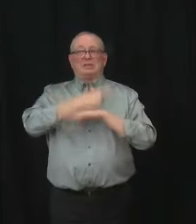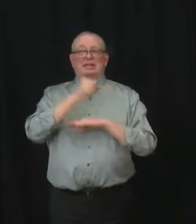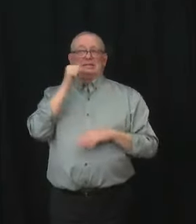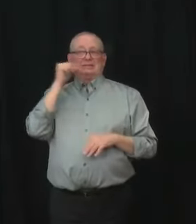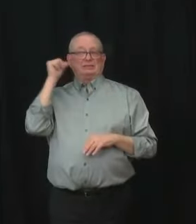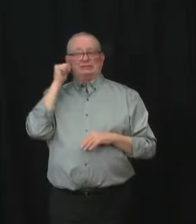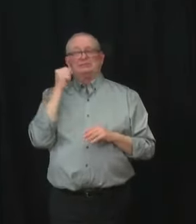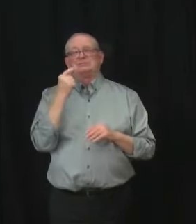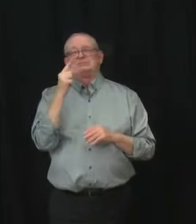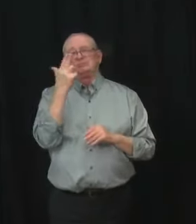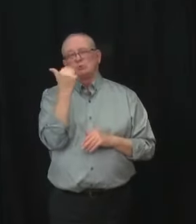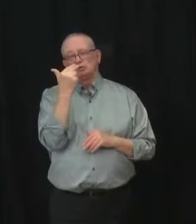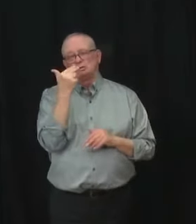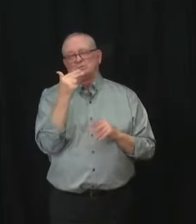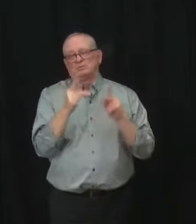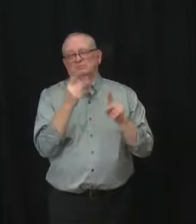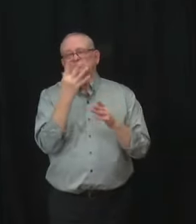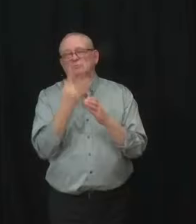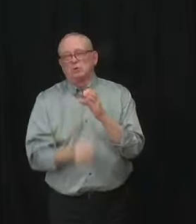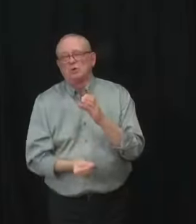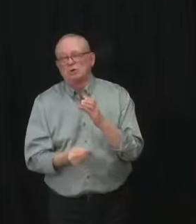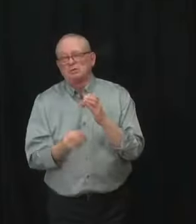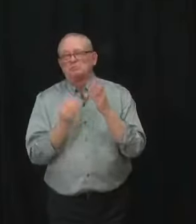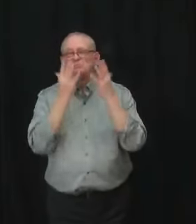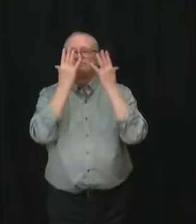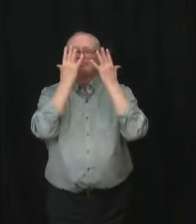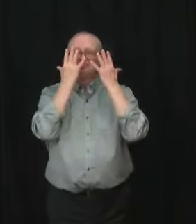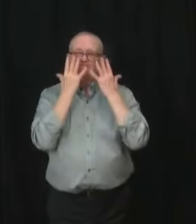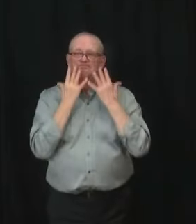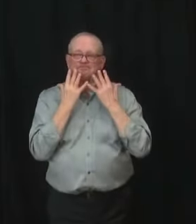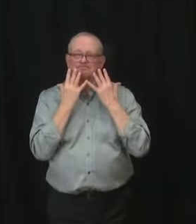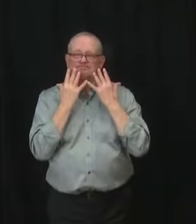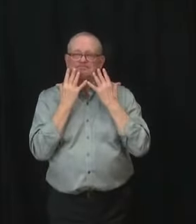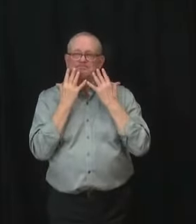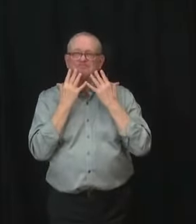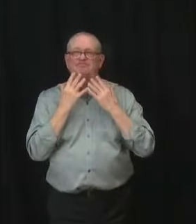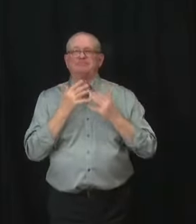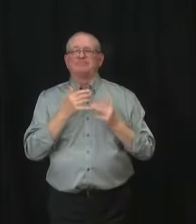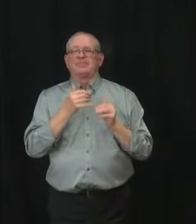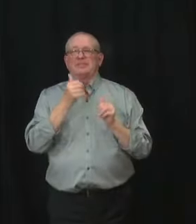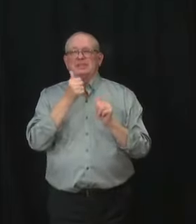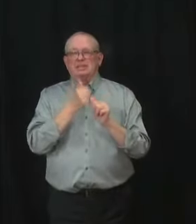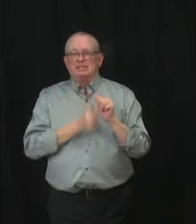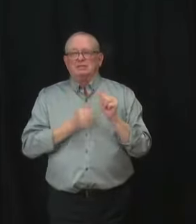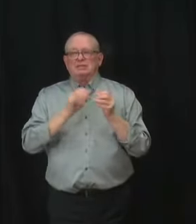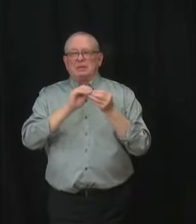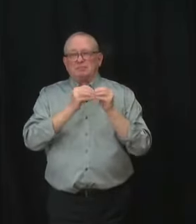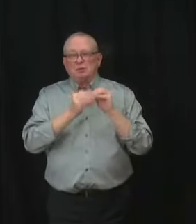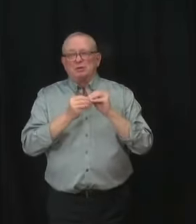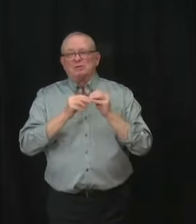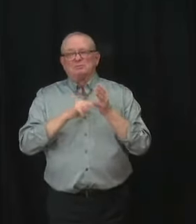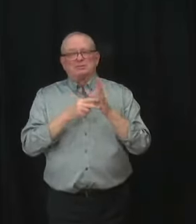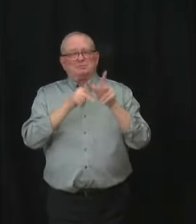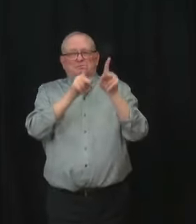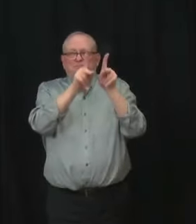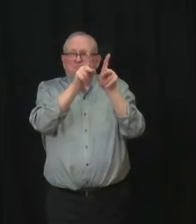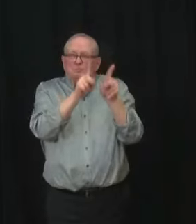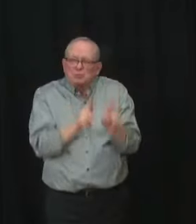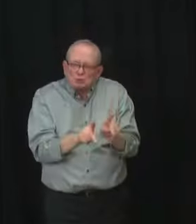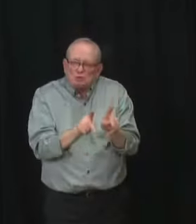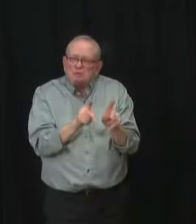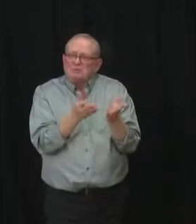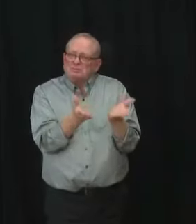each number in hospital or ICU reporting is a person. COVID continues to have a significant impact